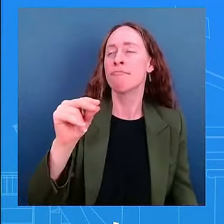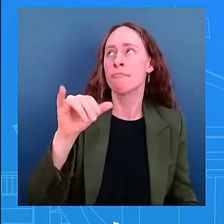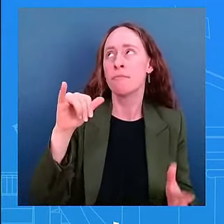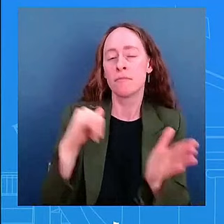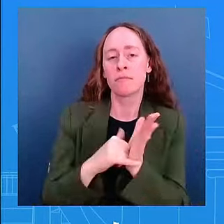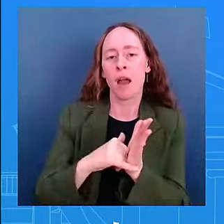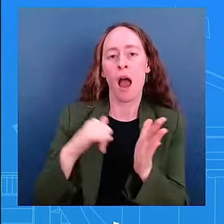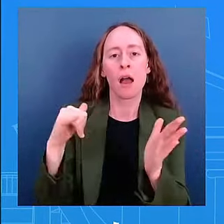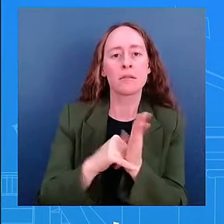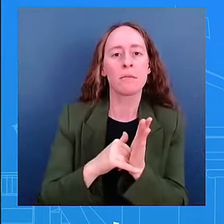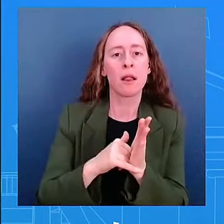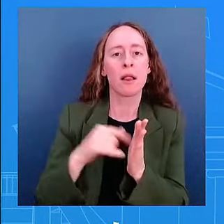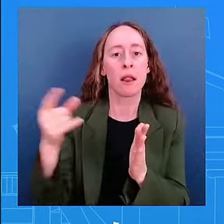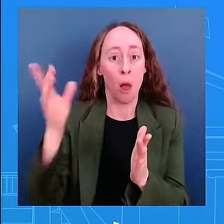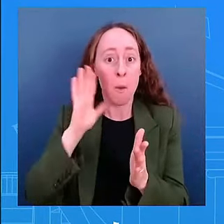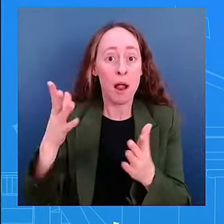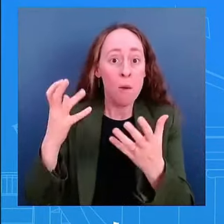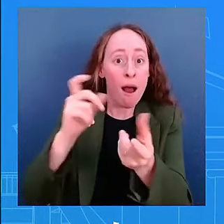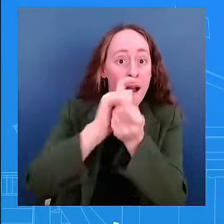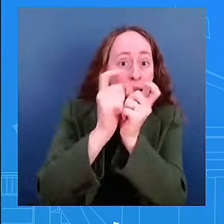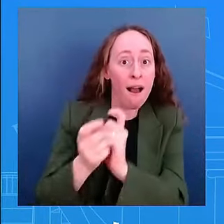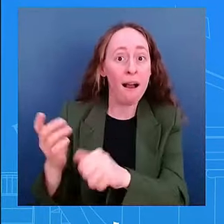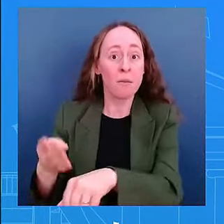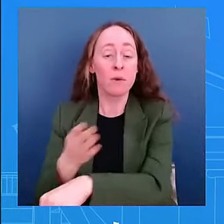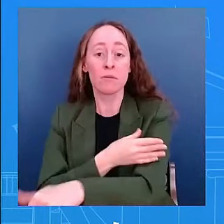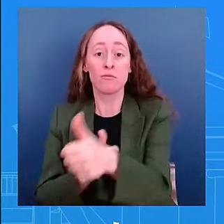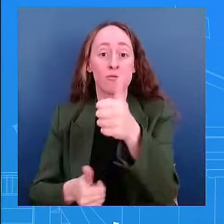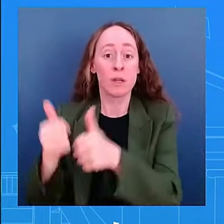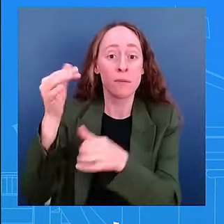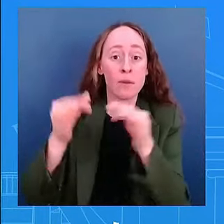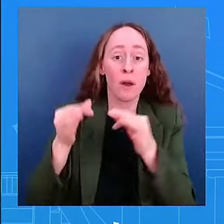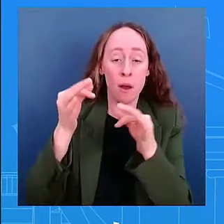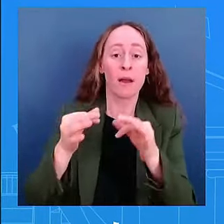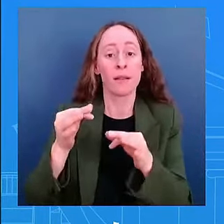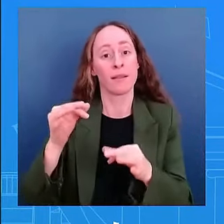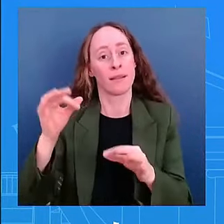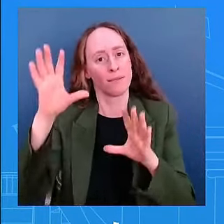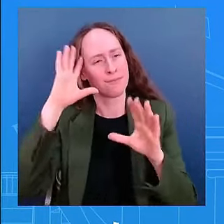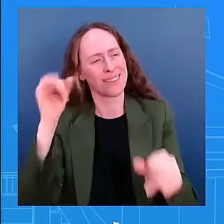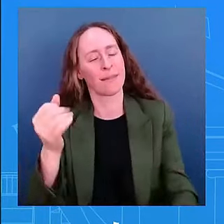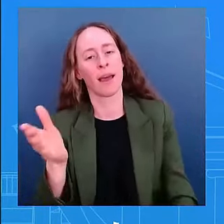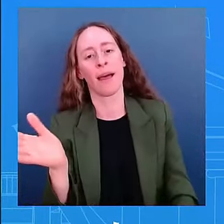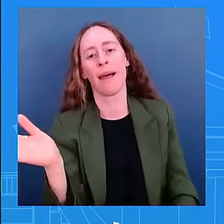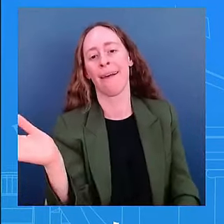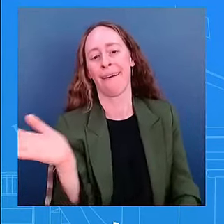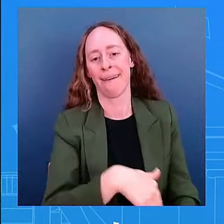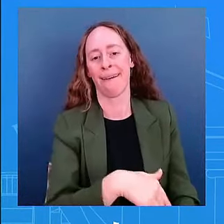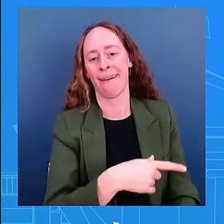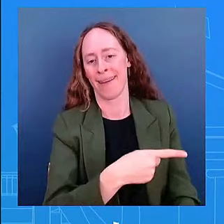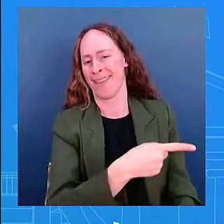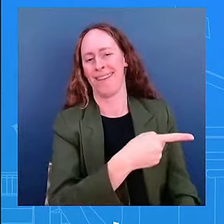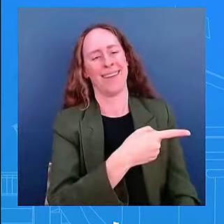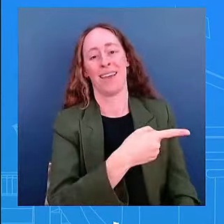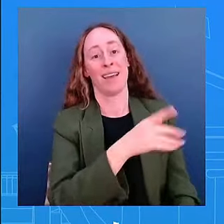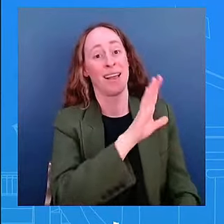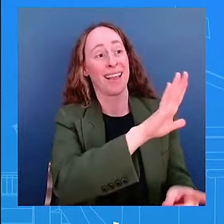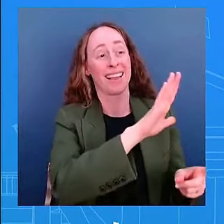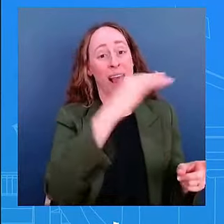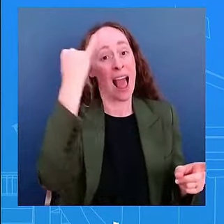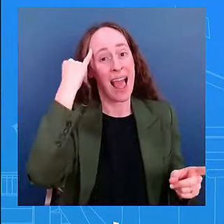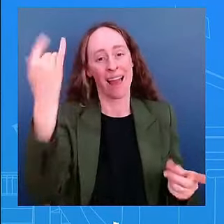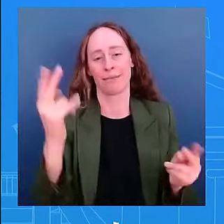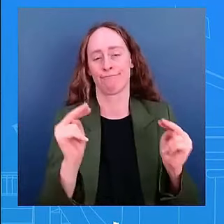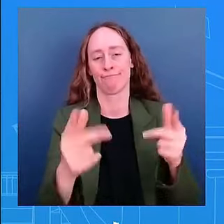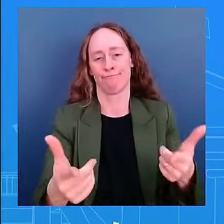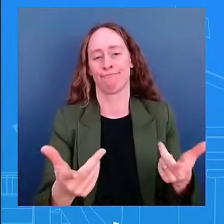his idea was dead on arrival so i would just refer you to the president himself and how he addressed this directly uh during his remarks when